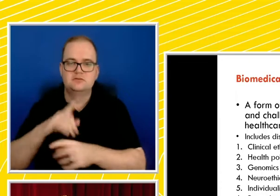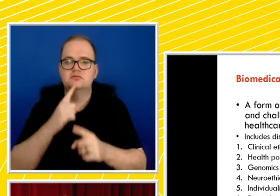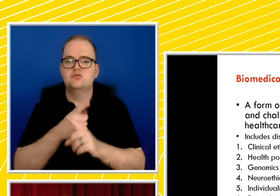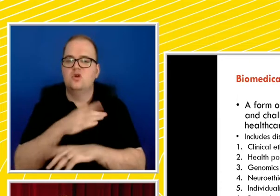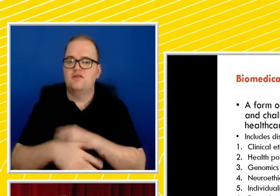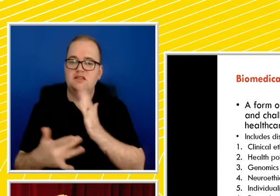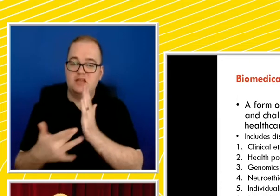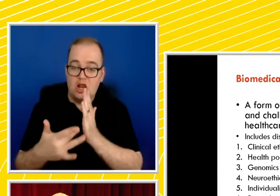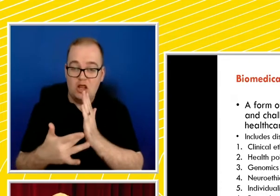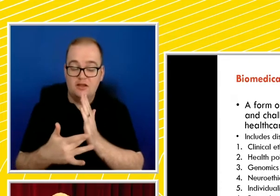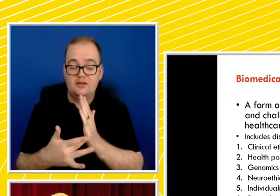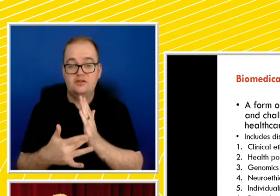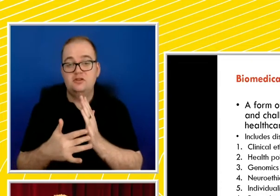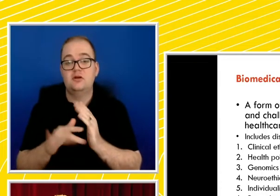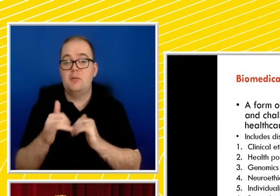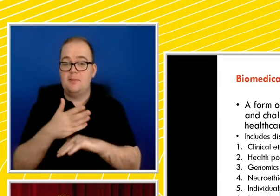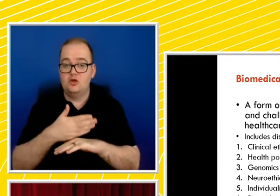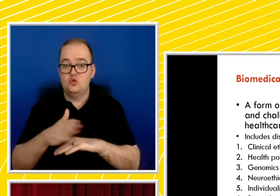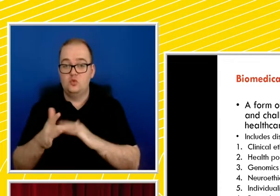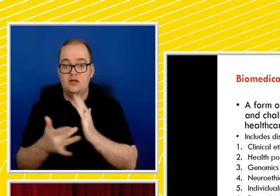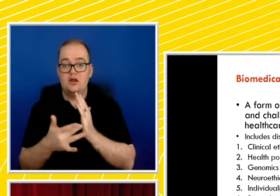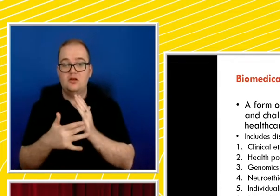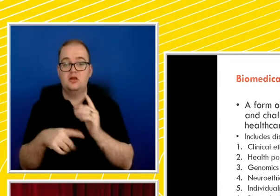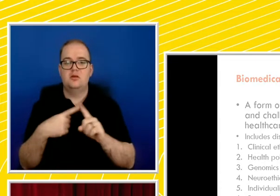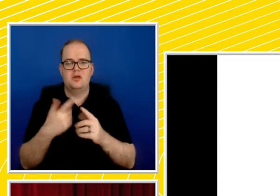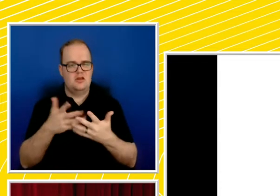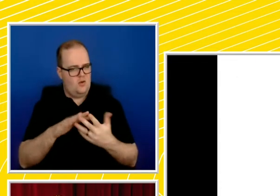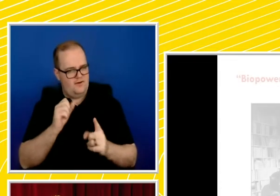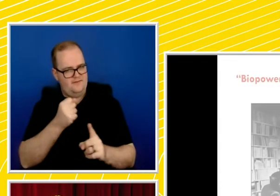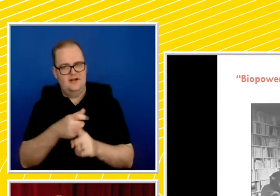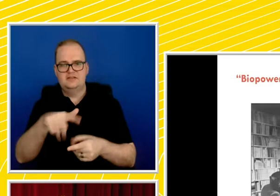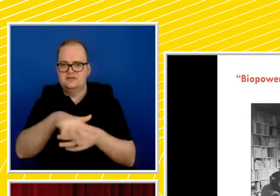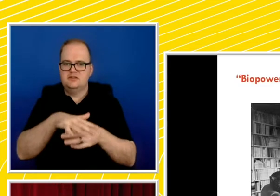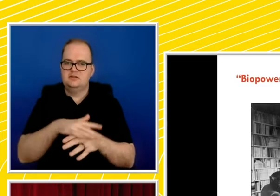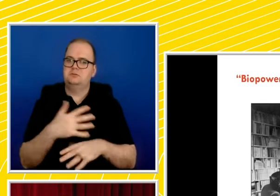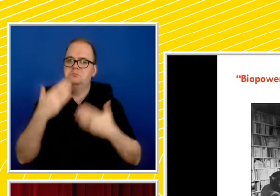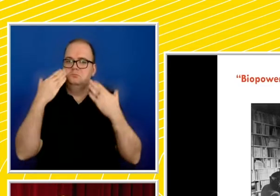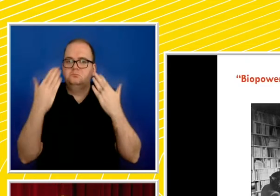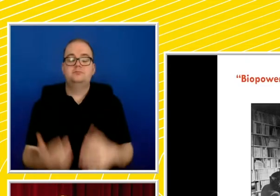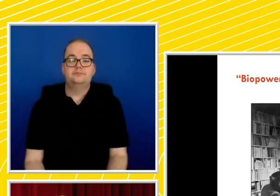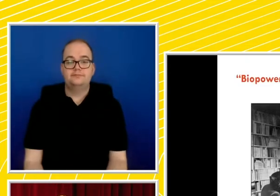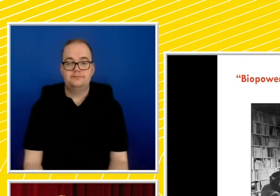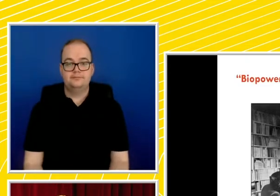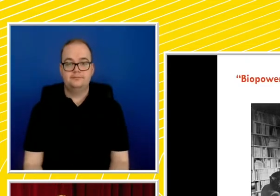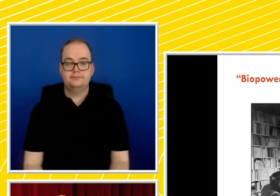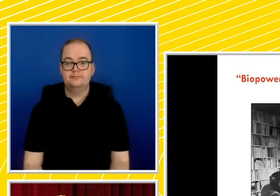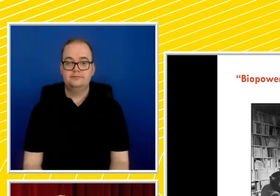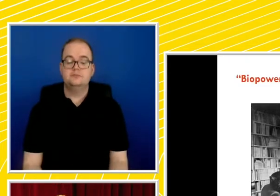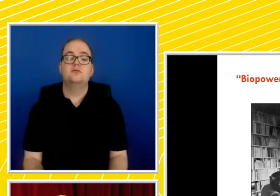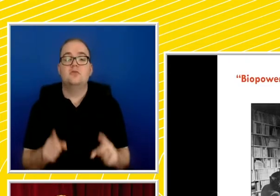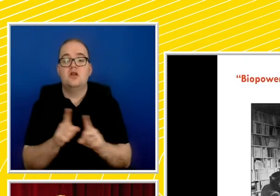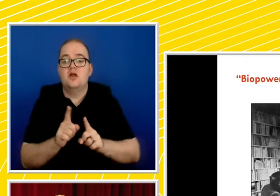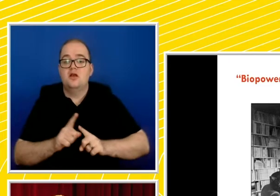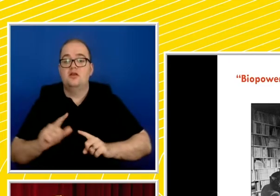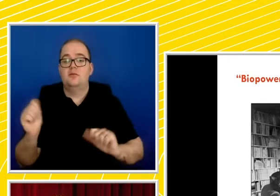emerging and not fully understood and their implications not fully apprehended. Now, as we have discussed in the book that